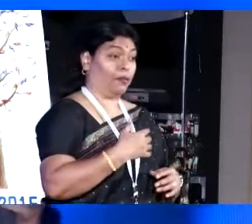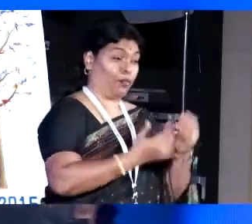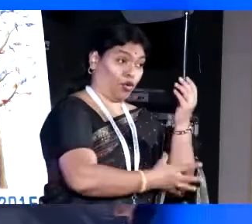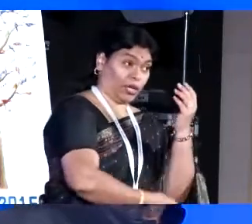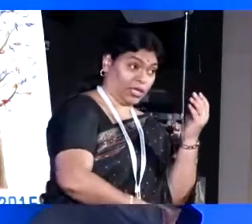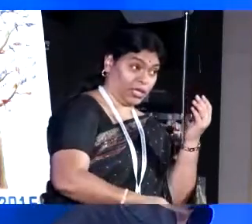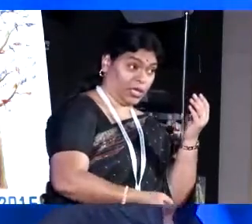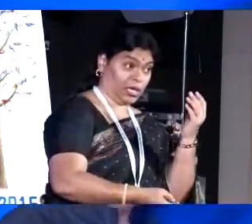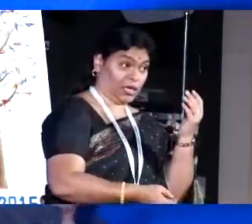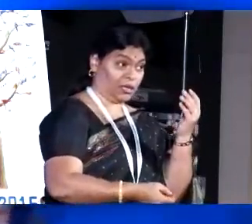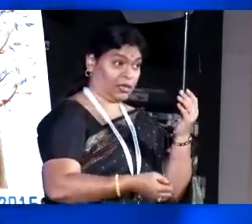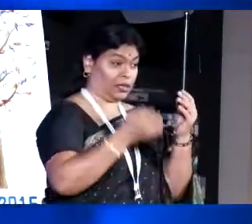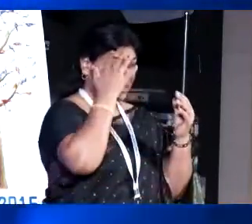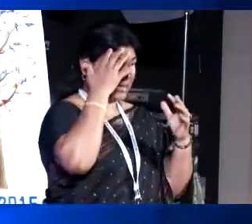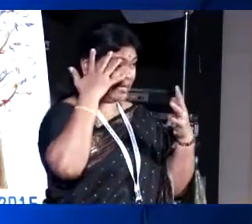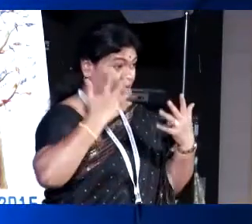Dispers.